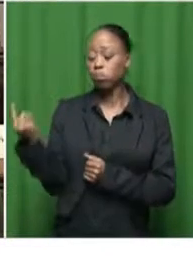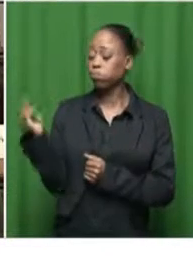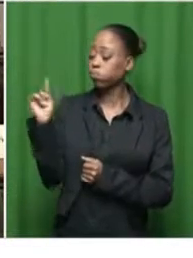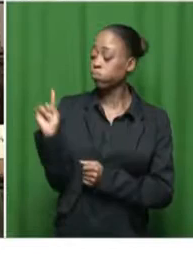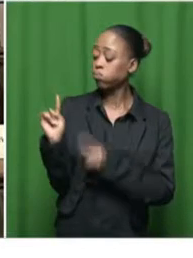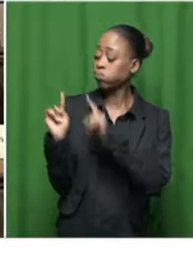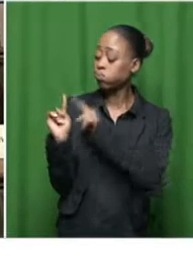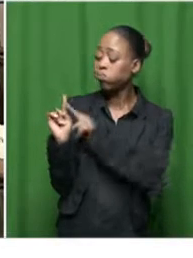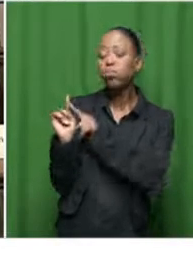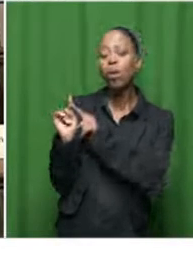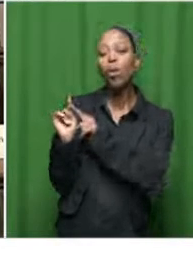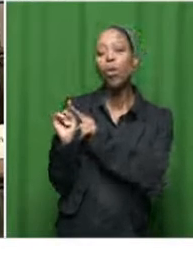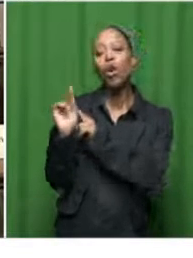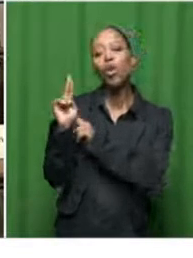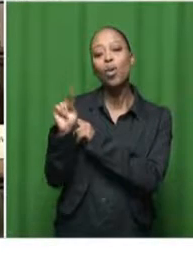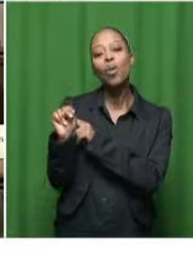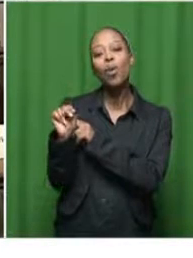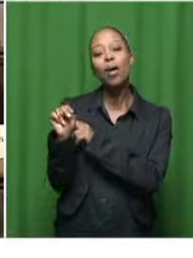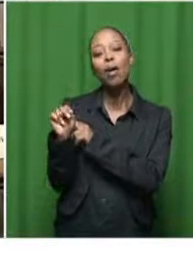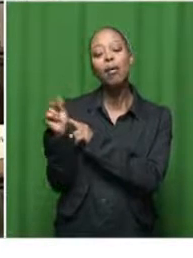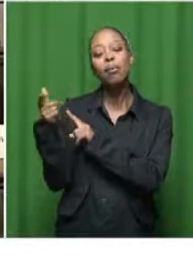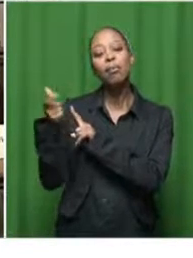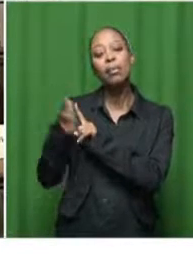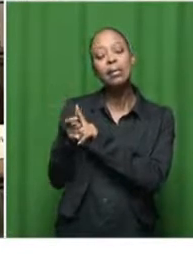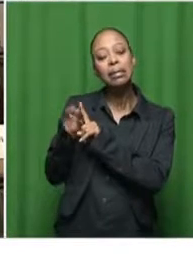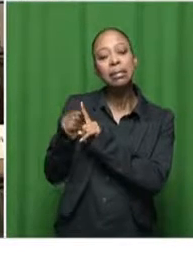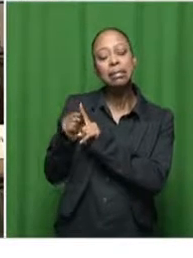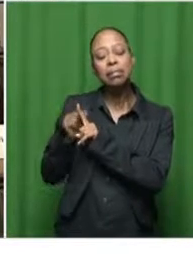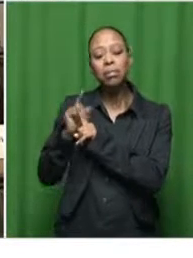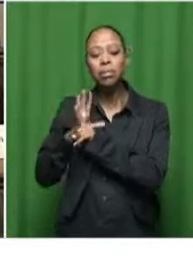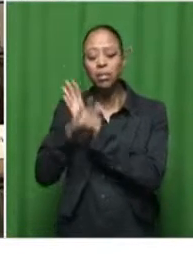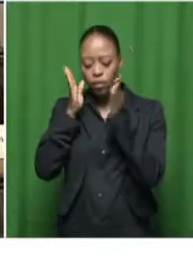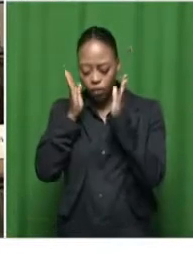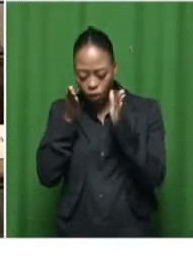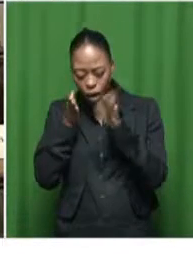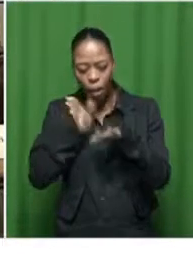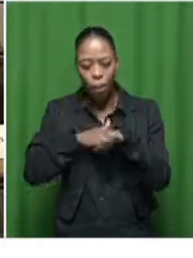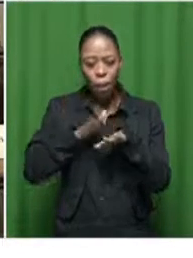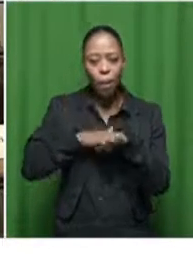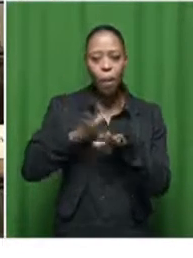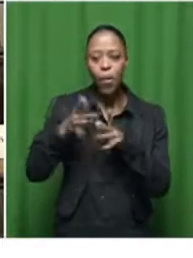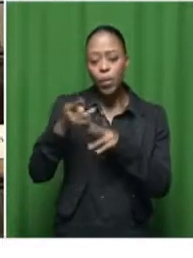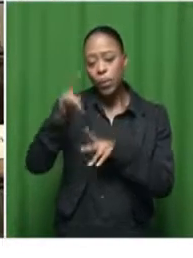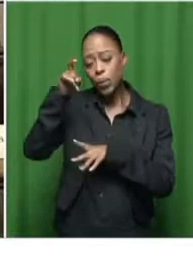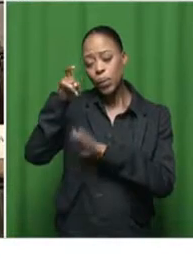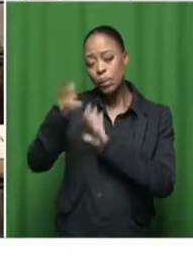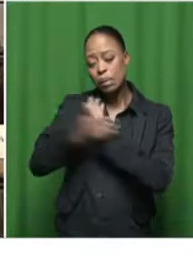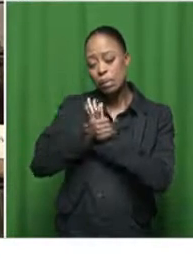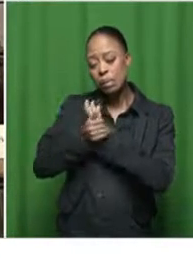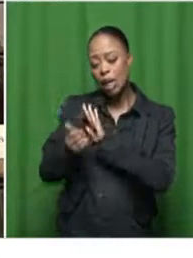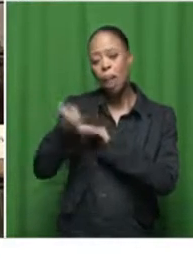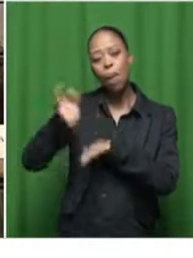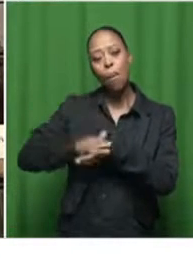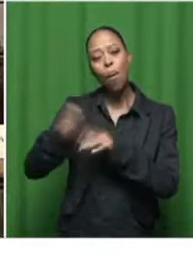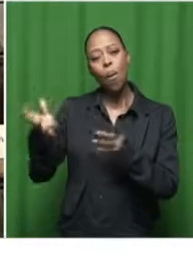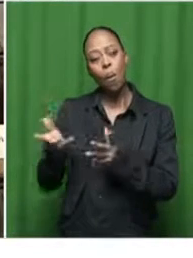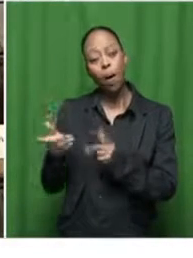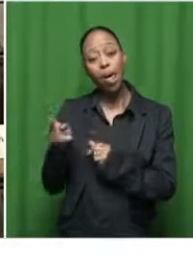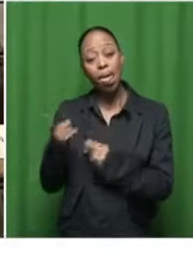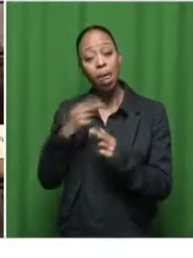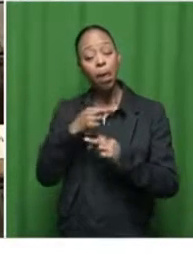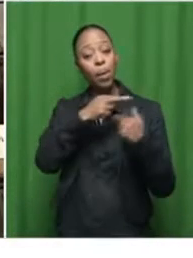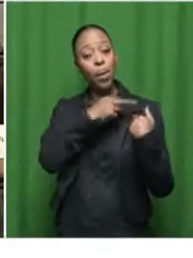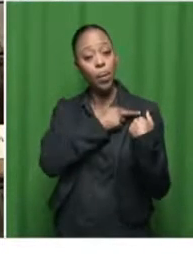she's with the UN habitat so Kirsten I mean let's look at your area of specialization you're responsible